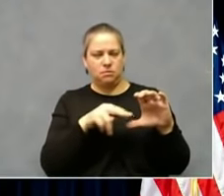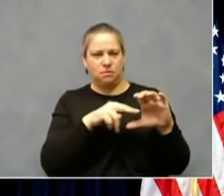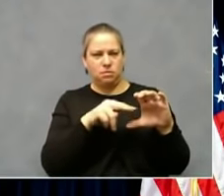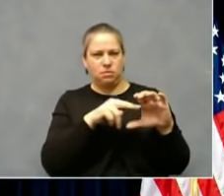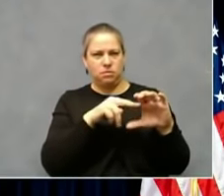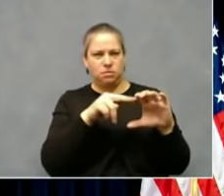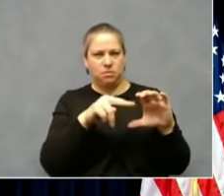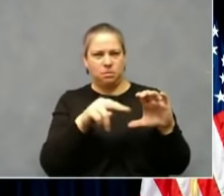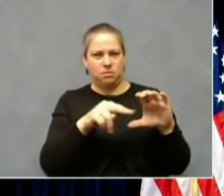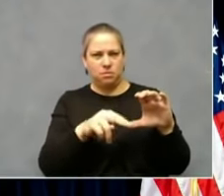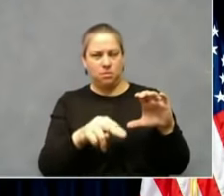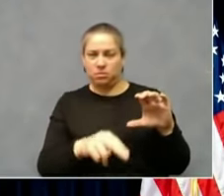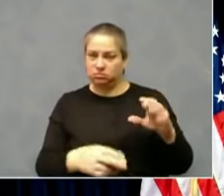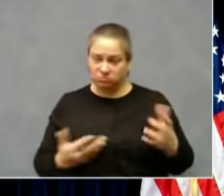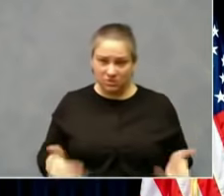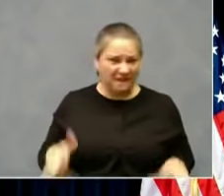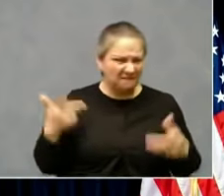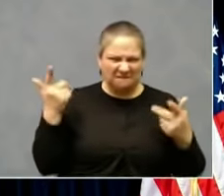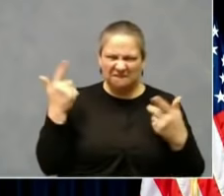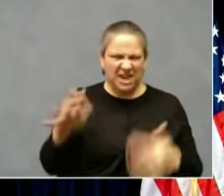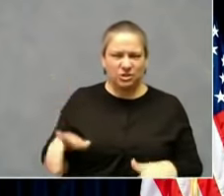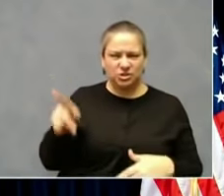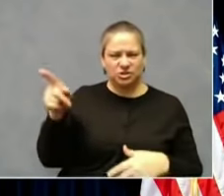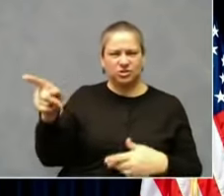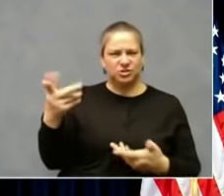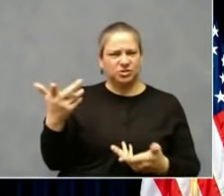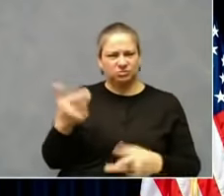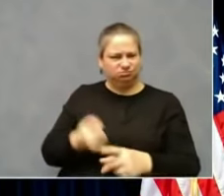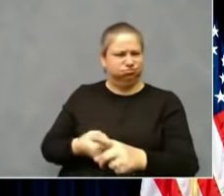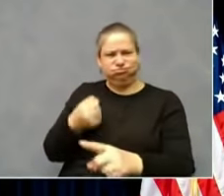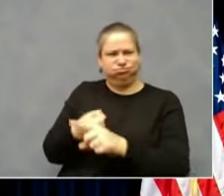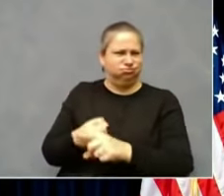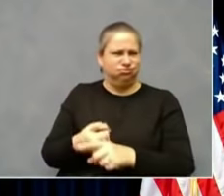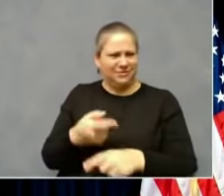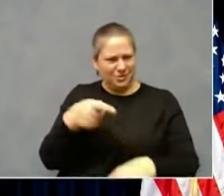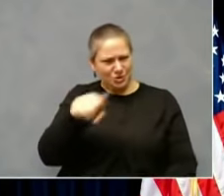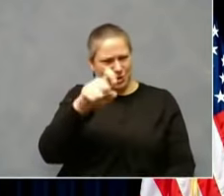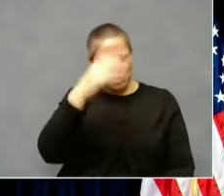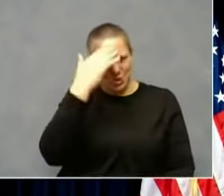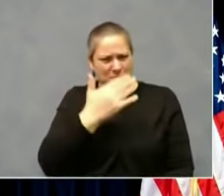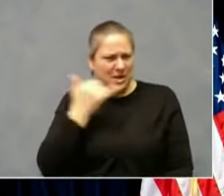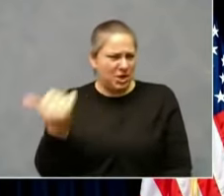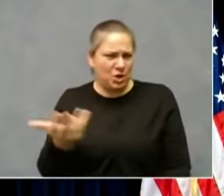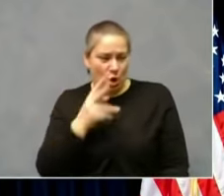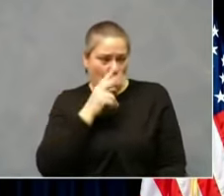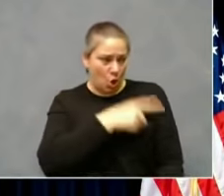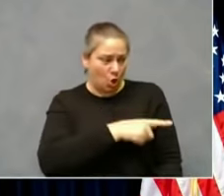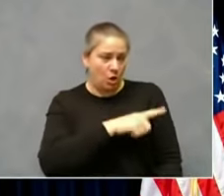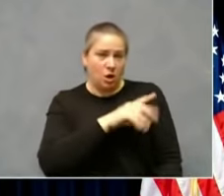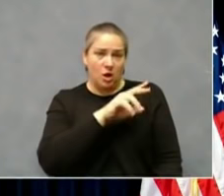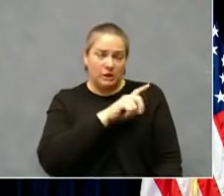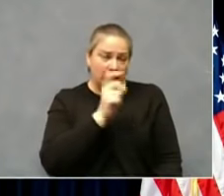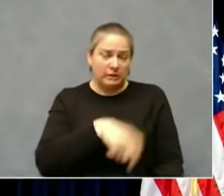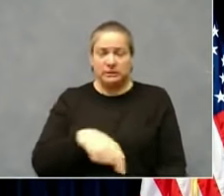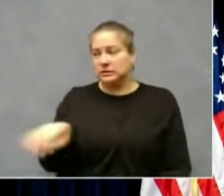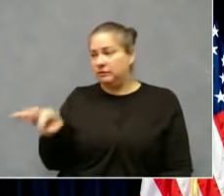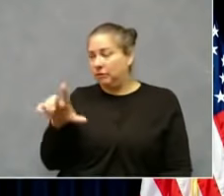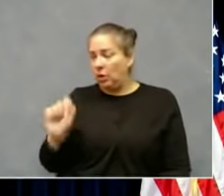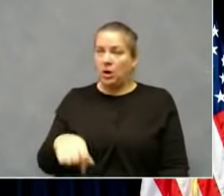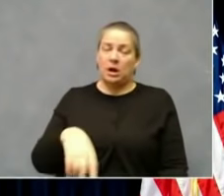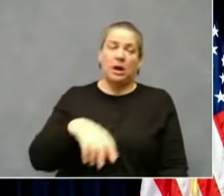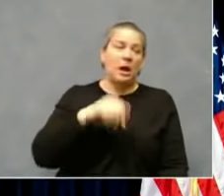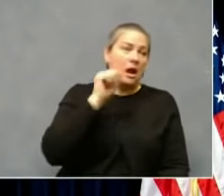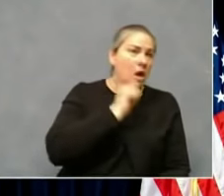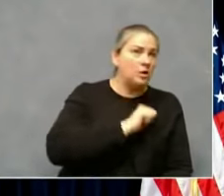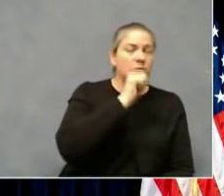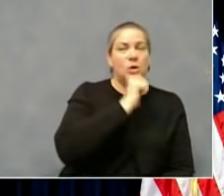know, and we should know better. I mean, how many Florida's, Texas, New York's, Louisiana's, Arizona's, Mississippi's, do